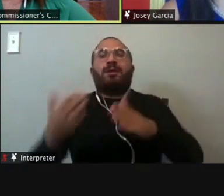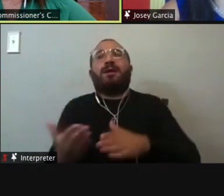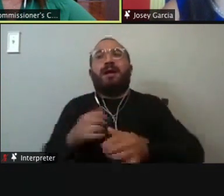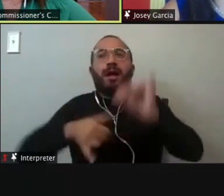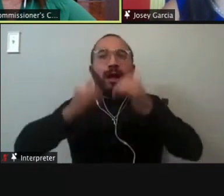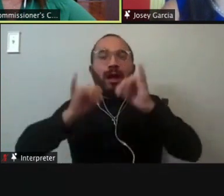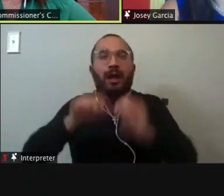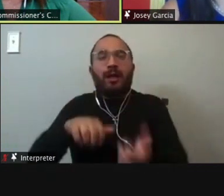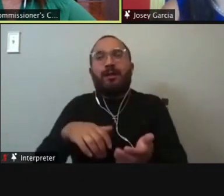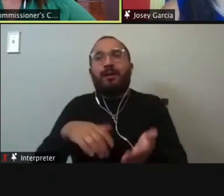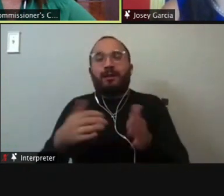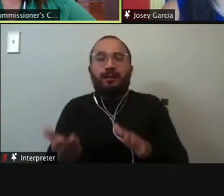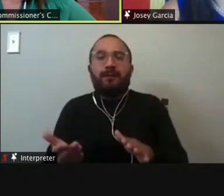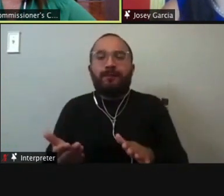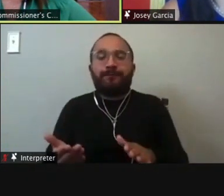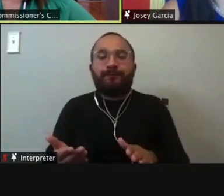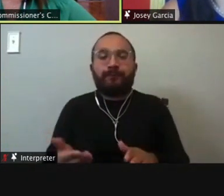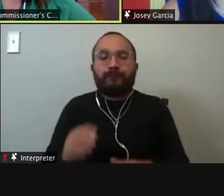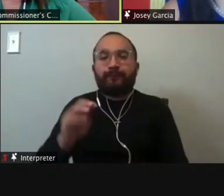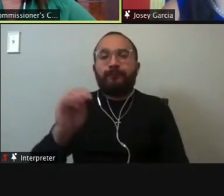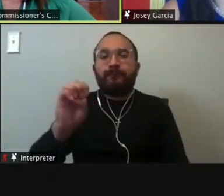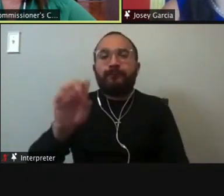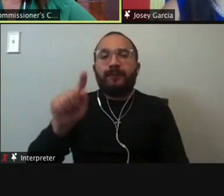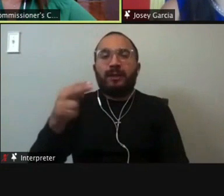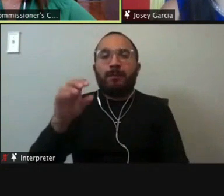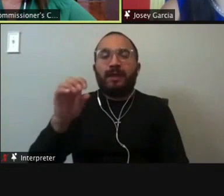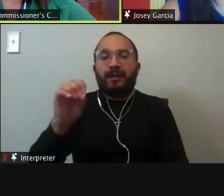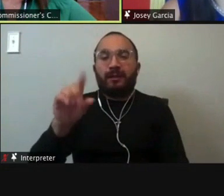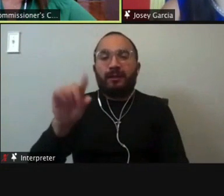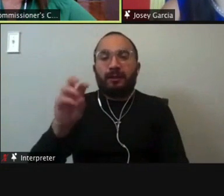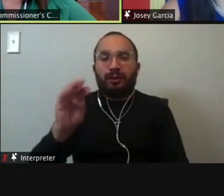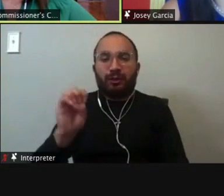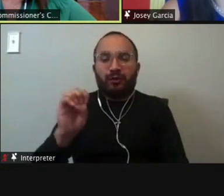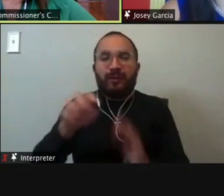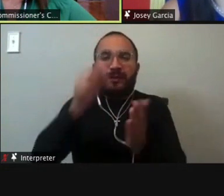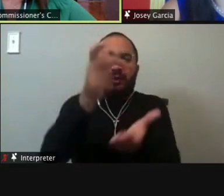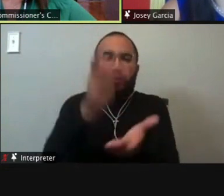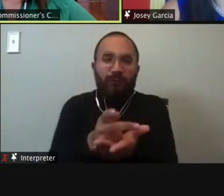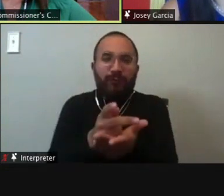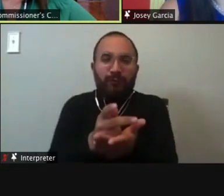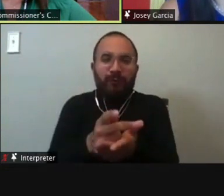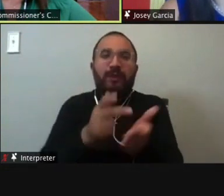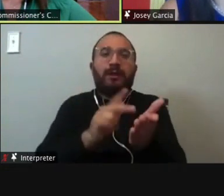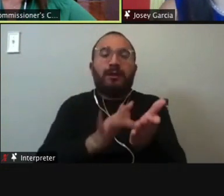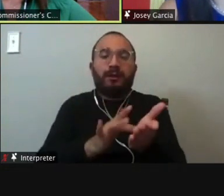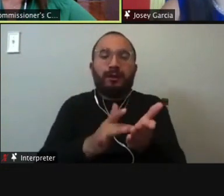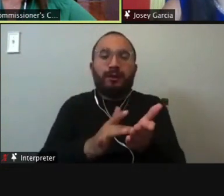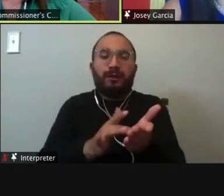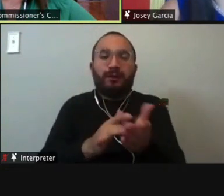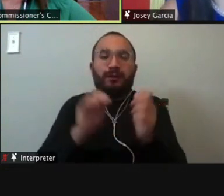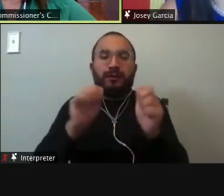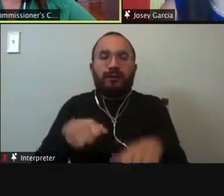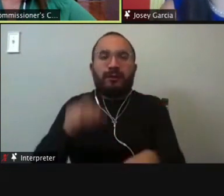year in Bexar County. Methadone is a proven preventative and grants have dried up. What will you